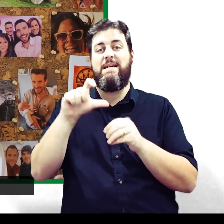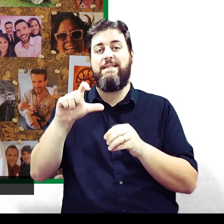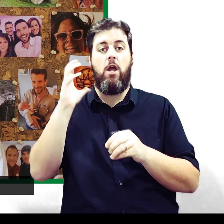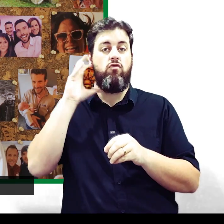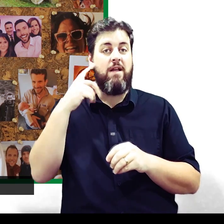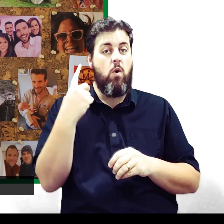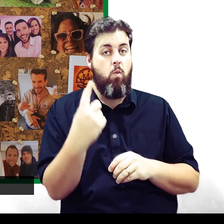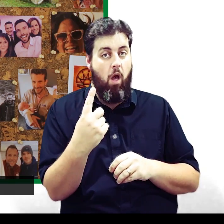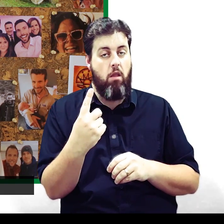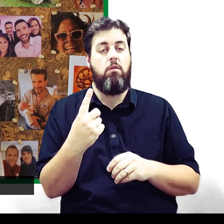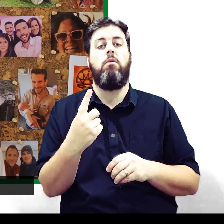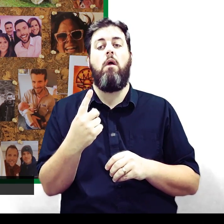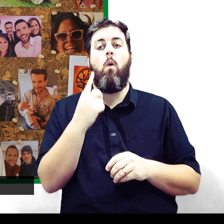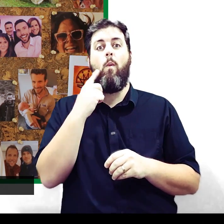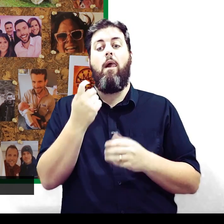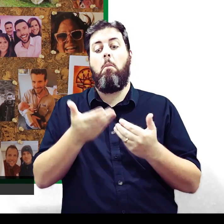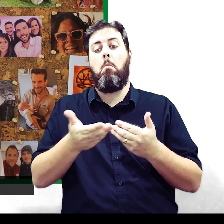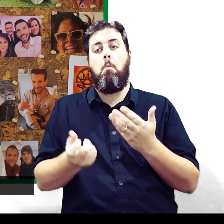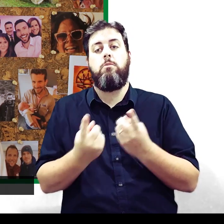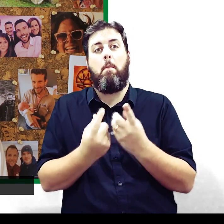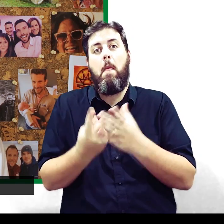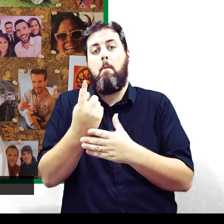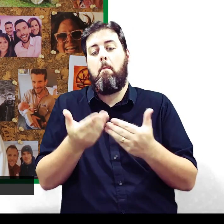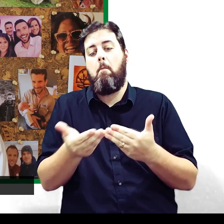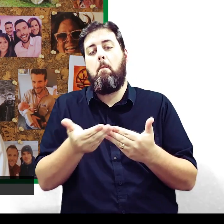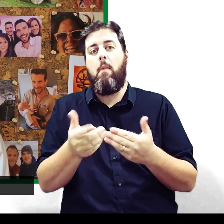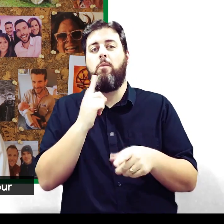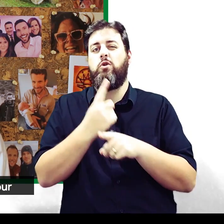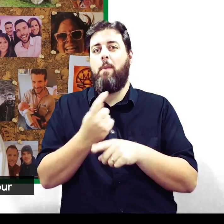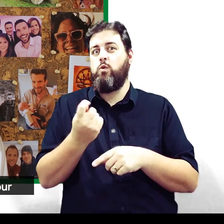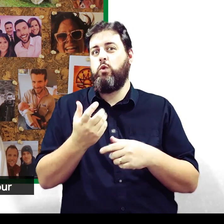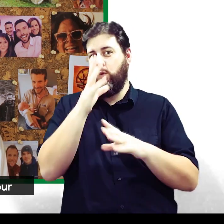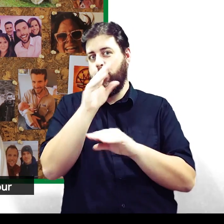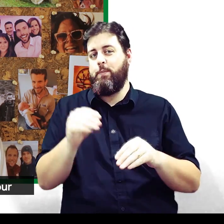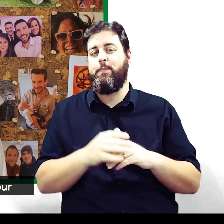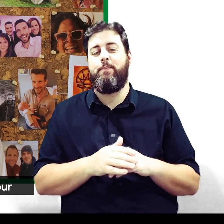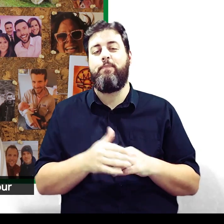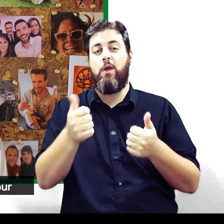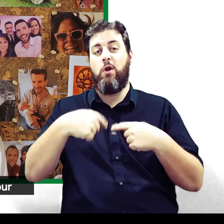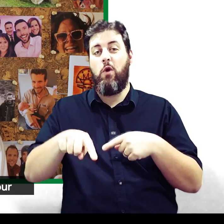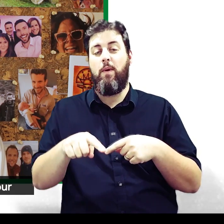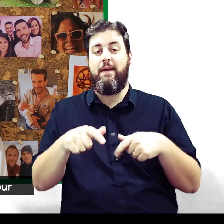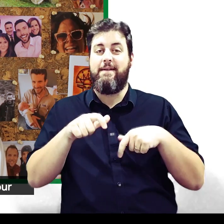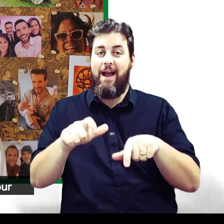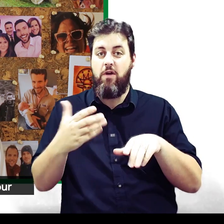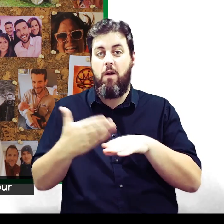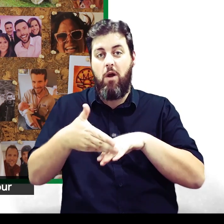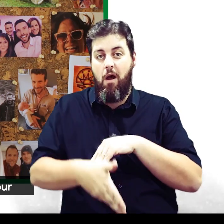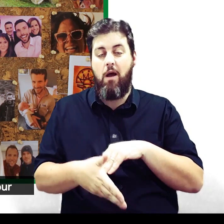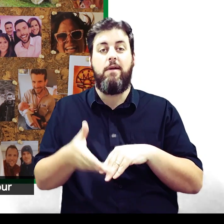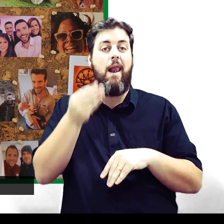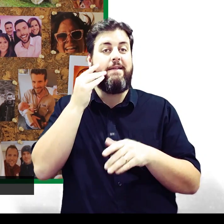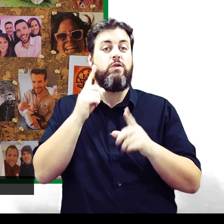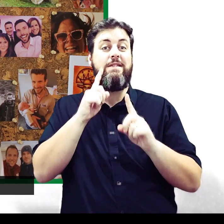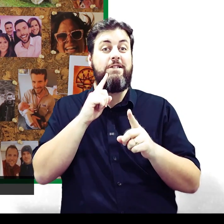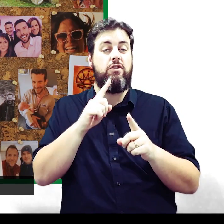1 as we head towards the end of term. We'll be talking more about it very soon. Have a great week, keep working hard, keep listening